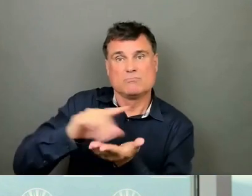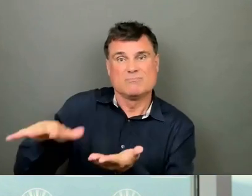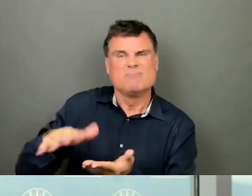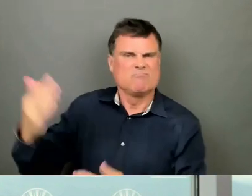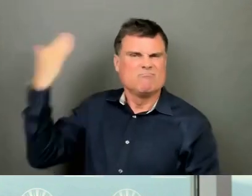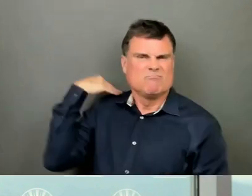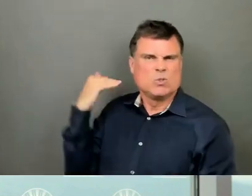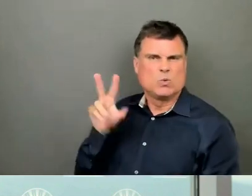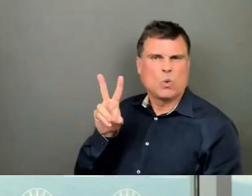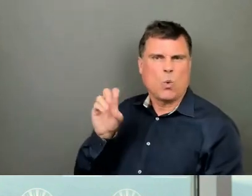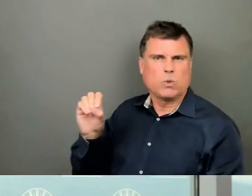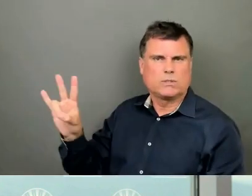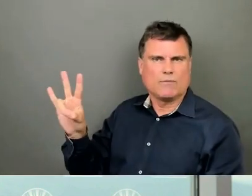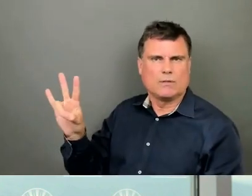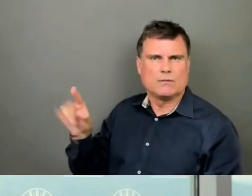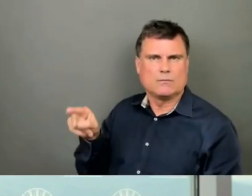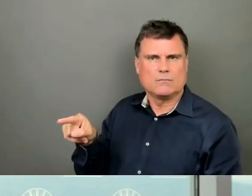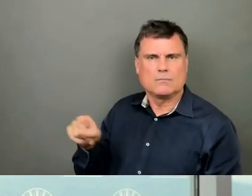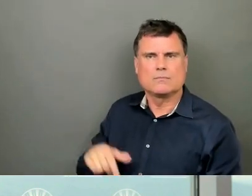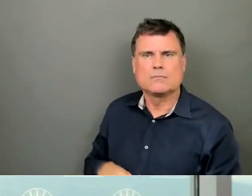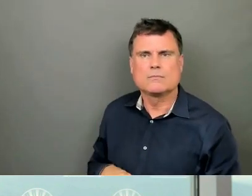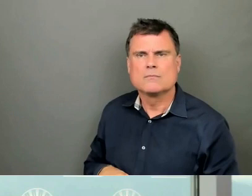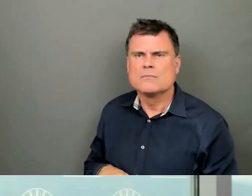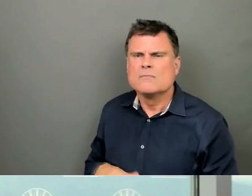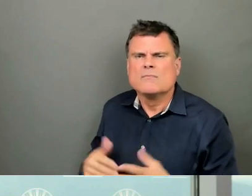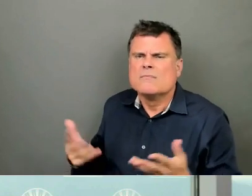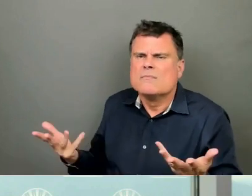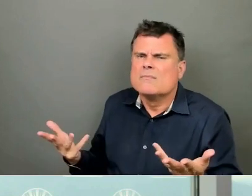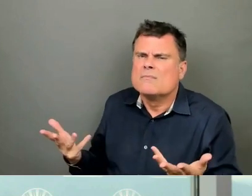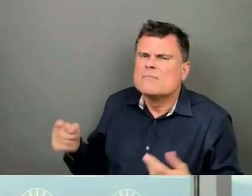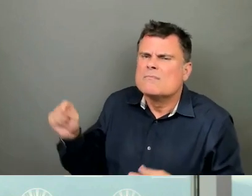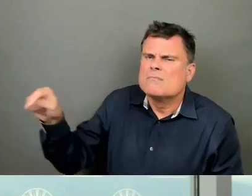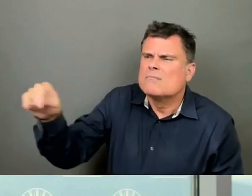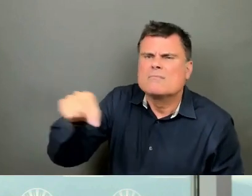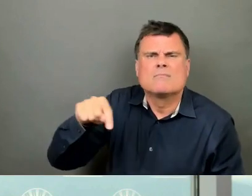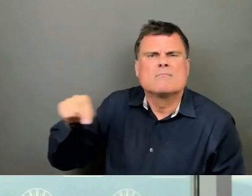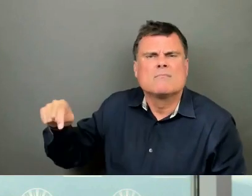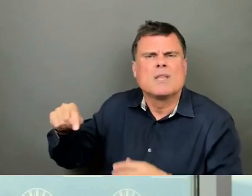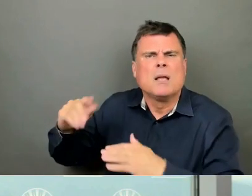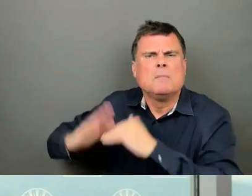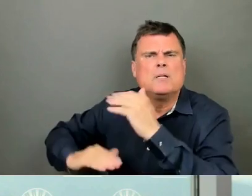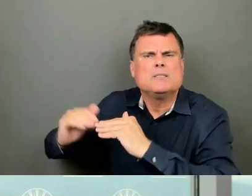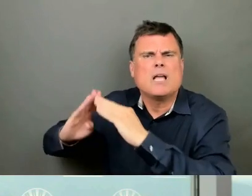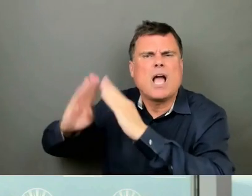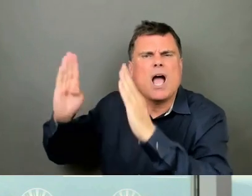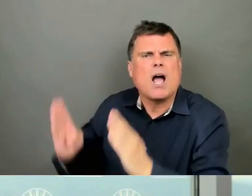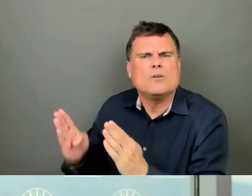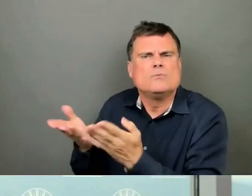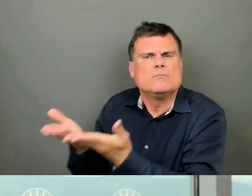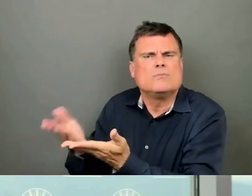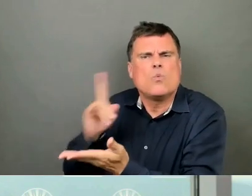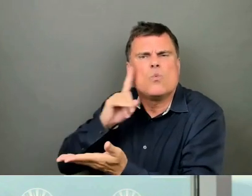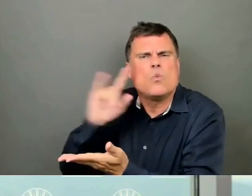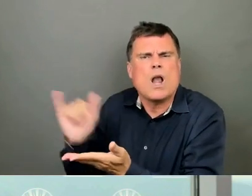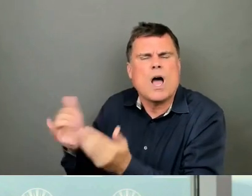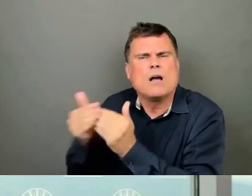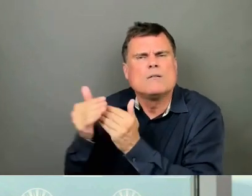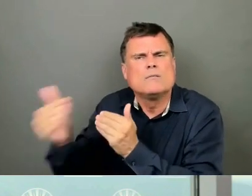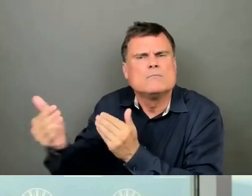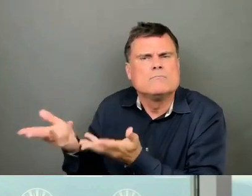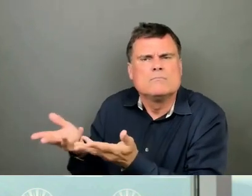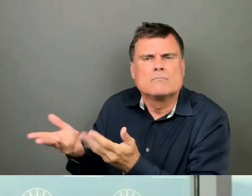fill in again about what kind of units we're expecting when this opens in 2024 and in the years to follow?